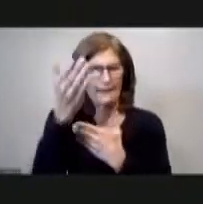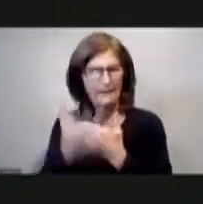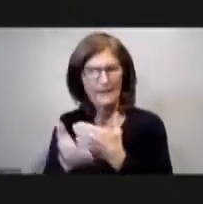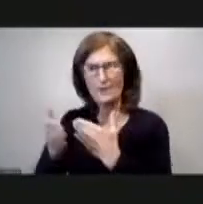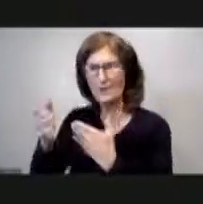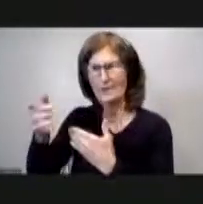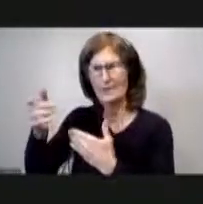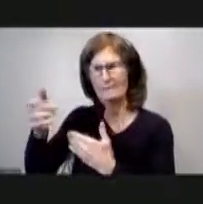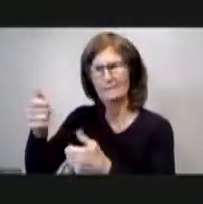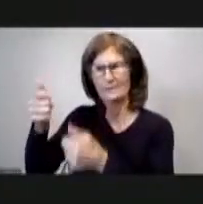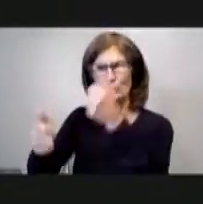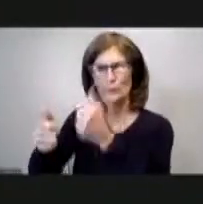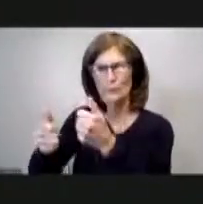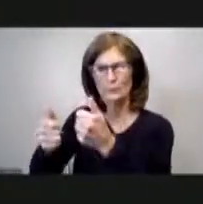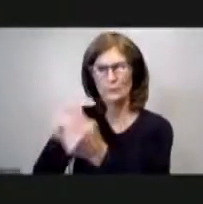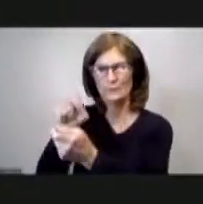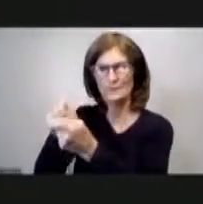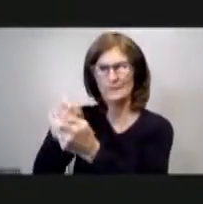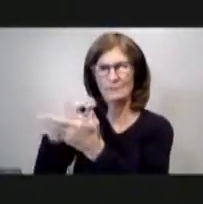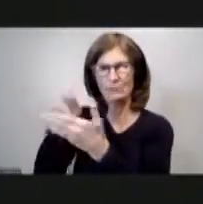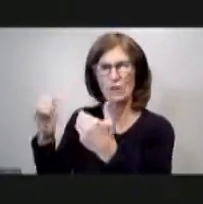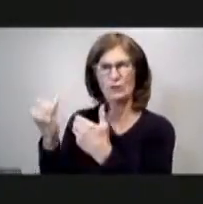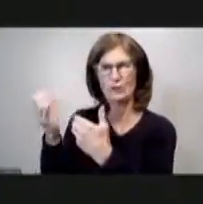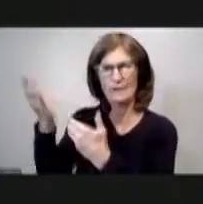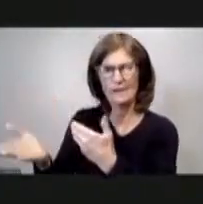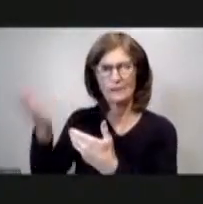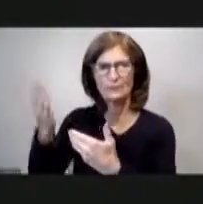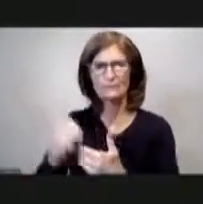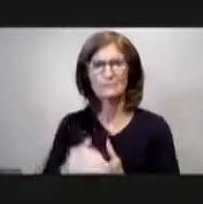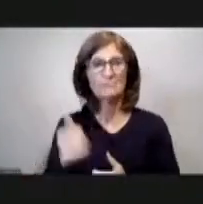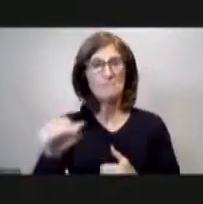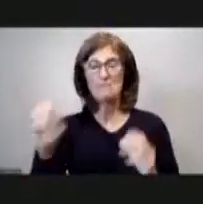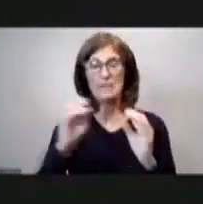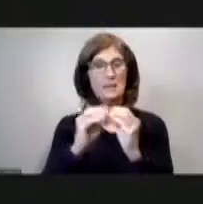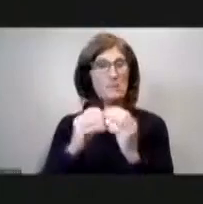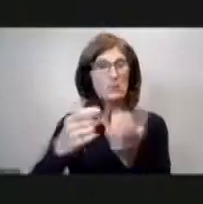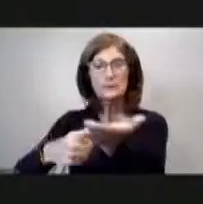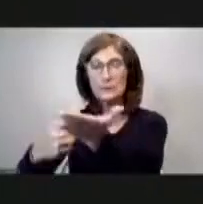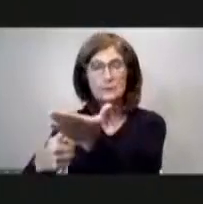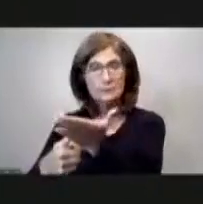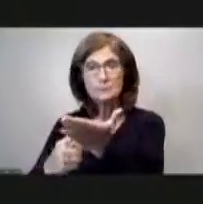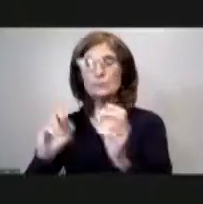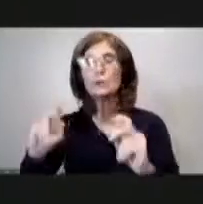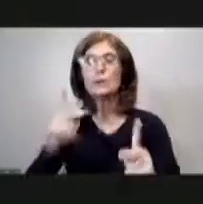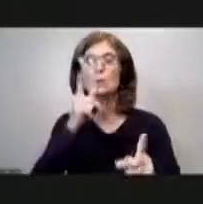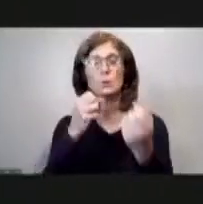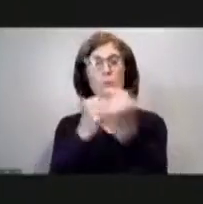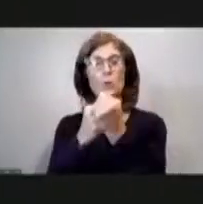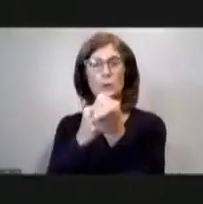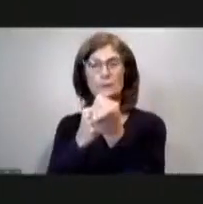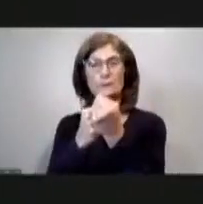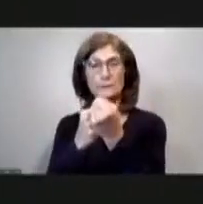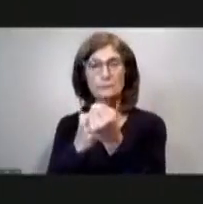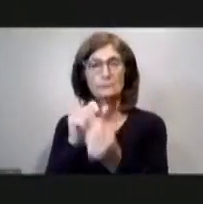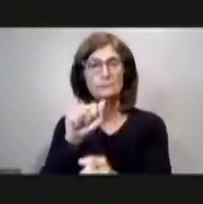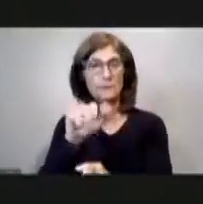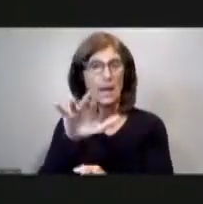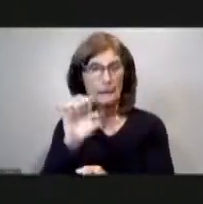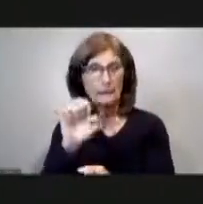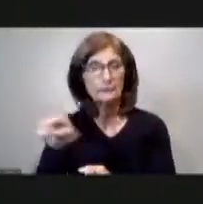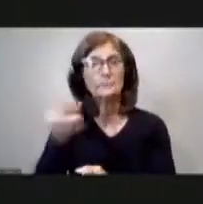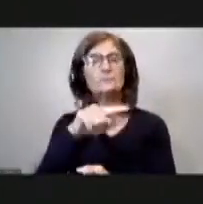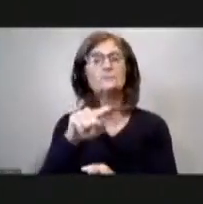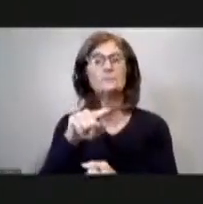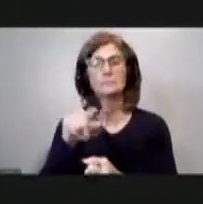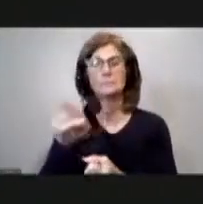thank you any further discussion seeing none all those in favor say aye aye any opposed affirmative